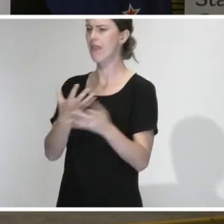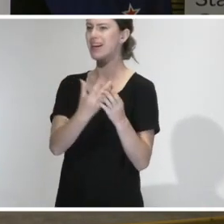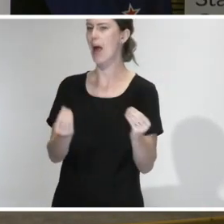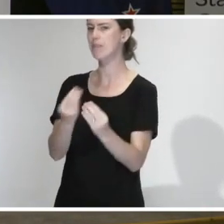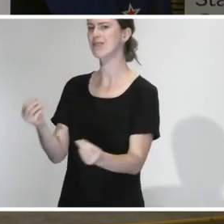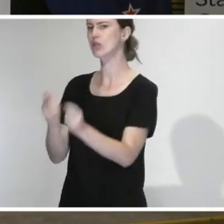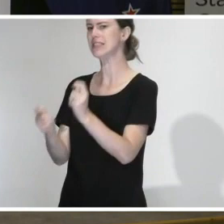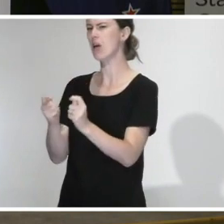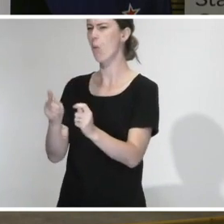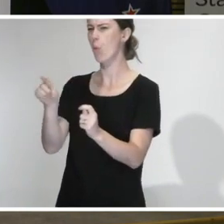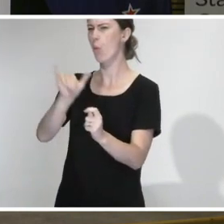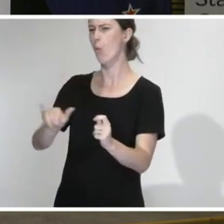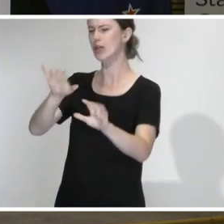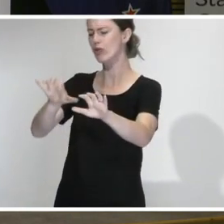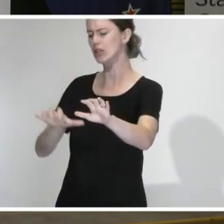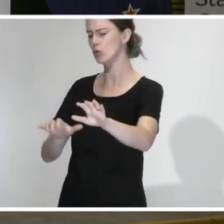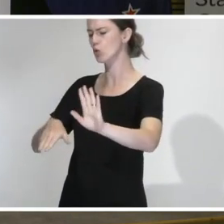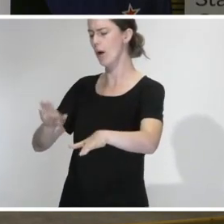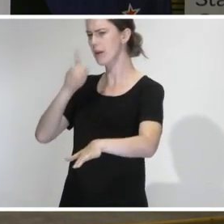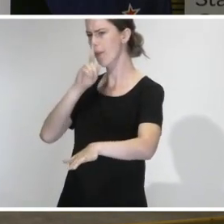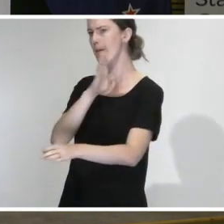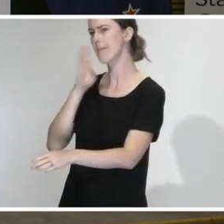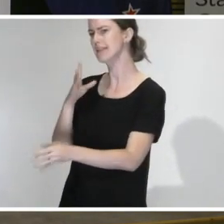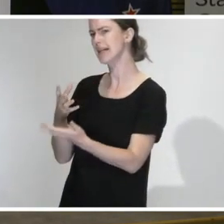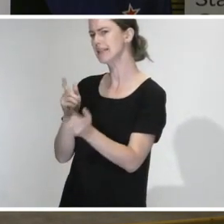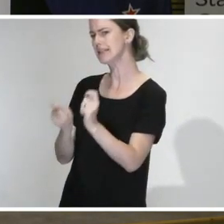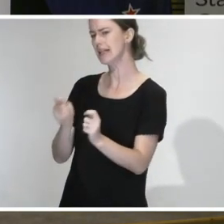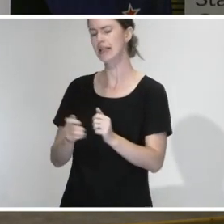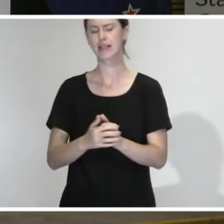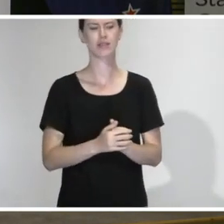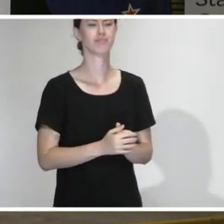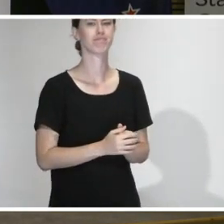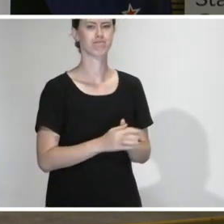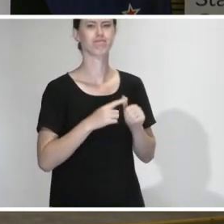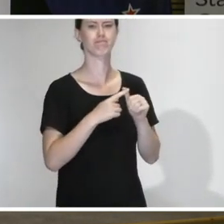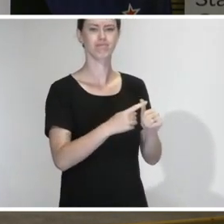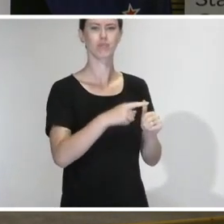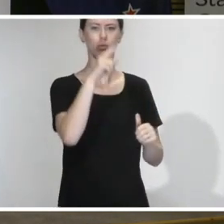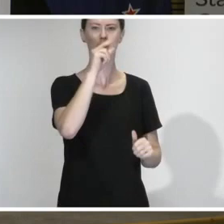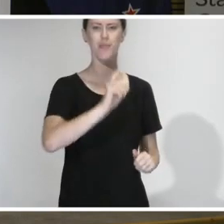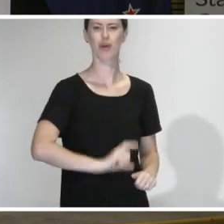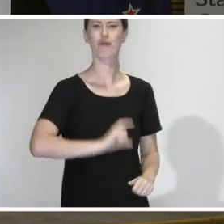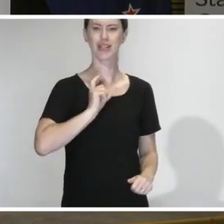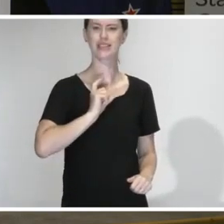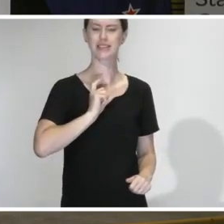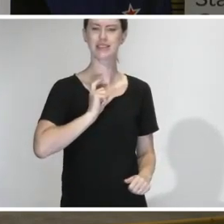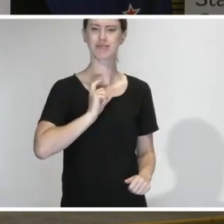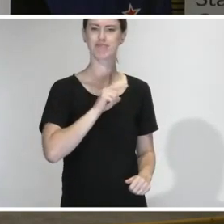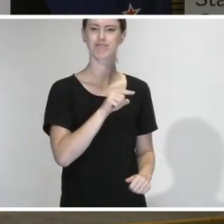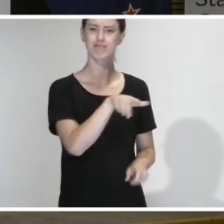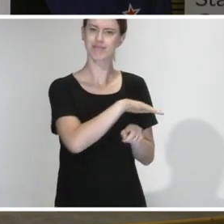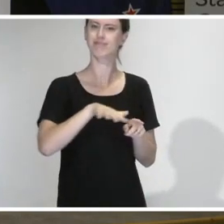gaps are, which regions, what kinds of groups of people? So I think we can be increasingly confident. One of the advantages of